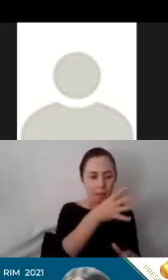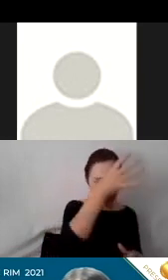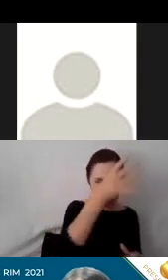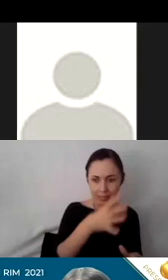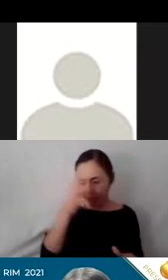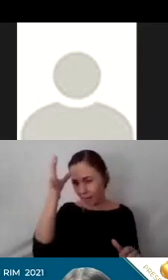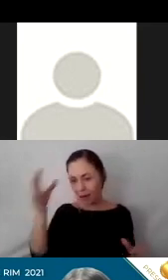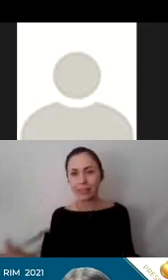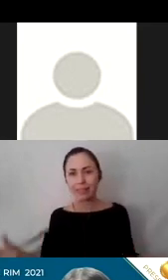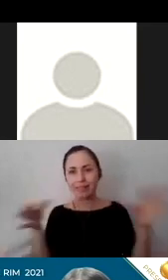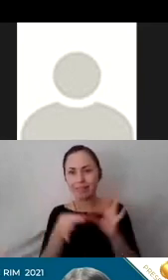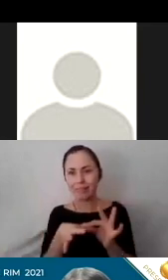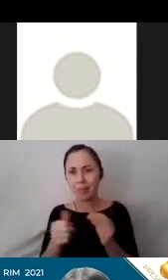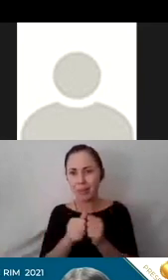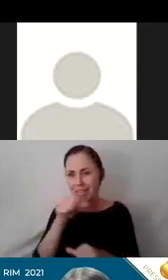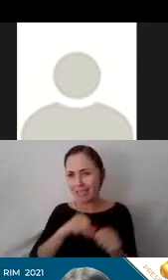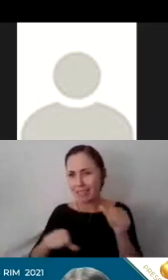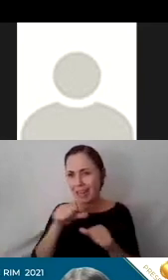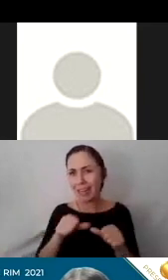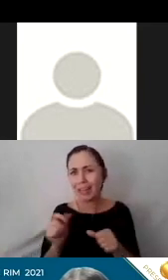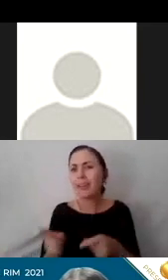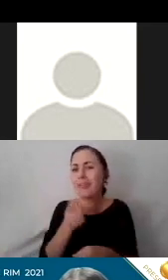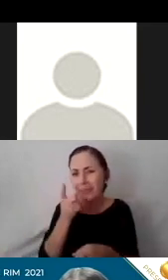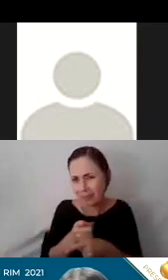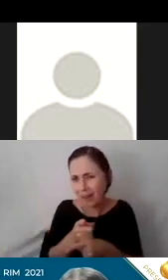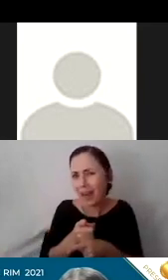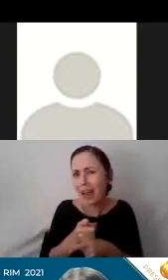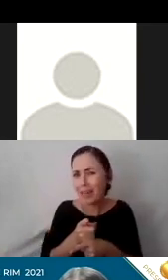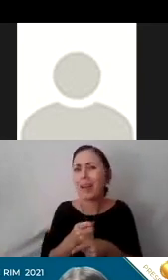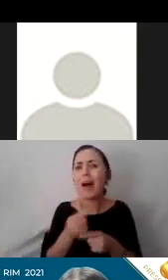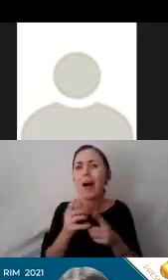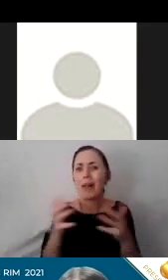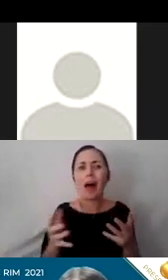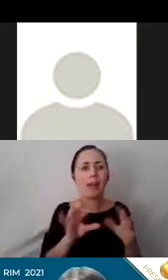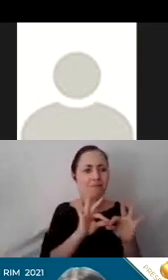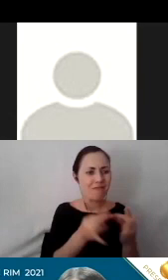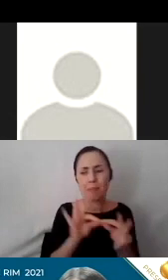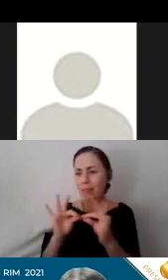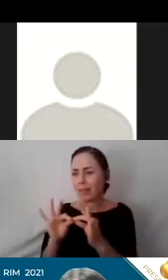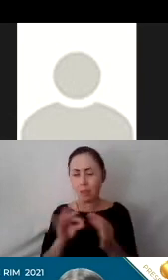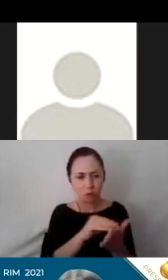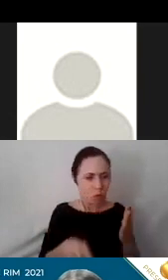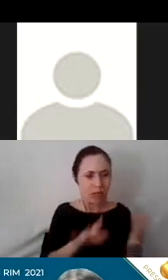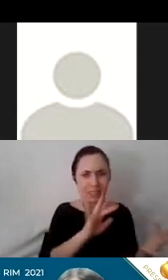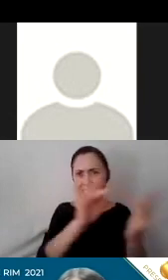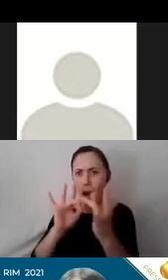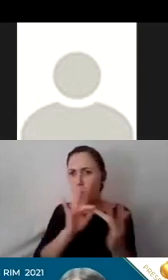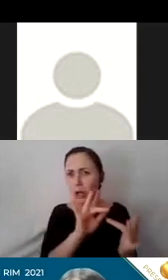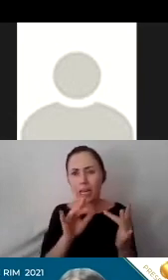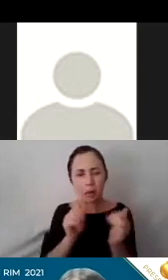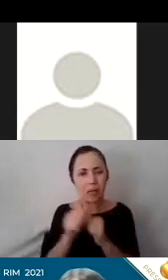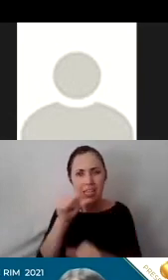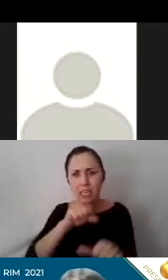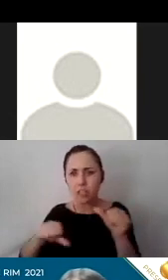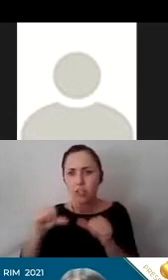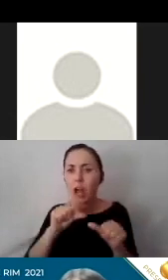Yes, you're definitely correct, Melanie. There has been a lot of networking between students and between parents, which we